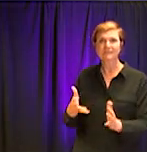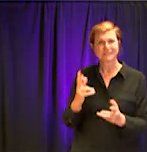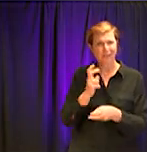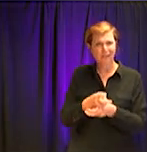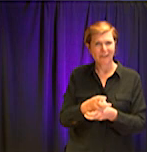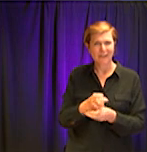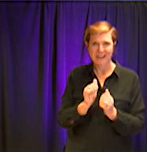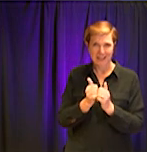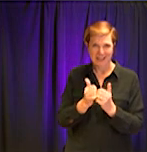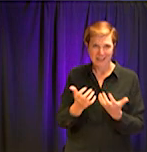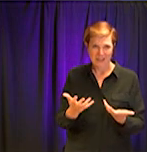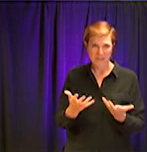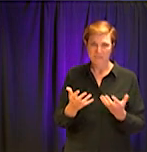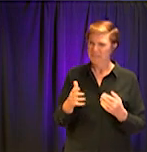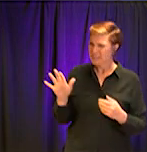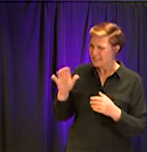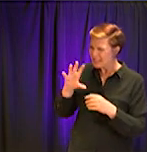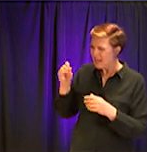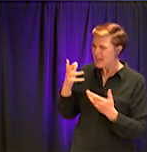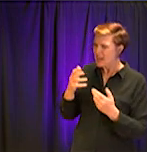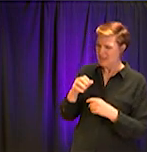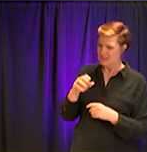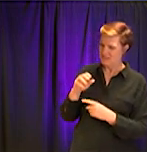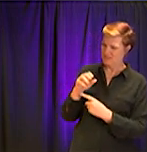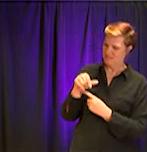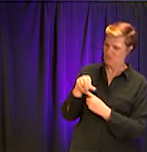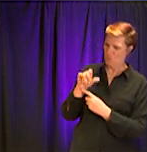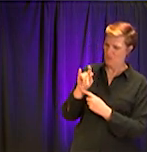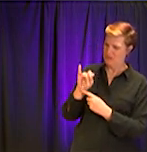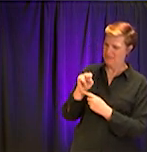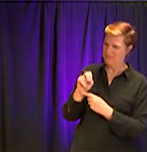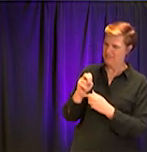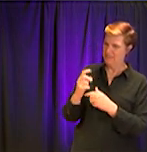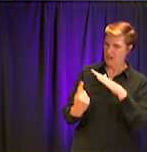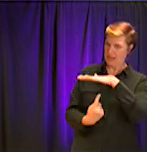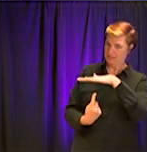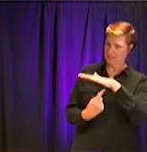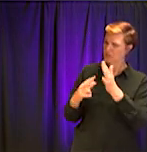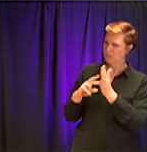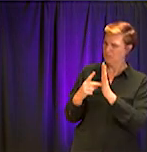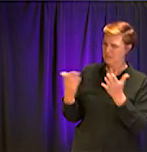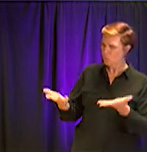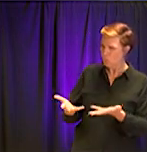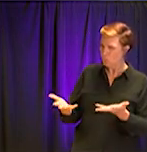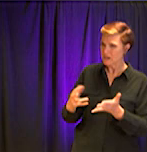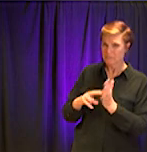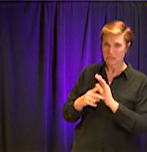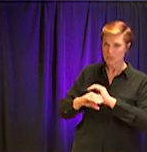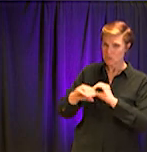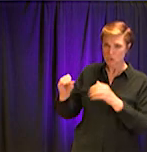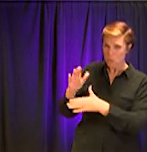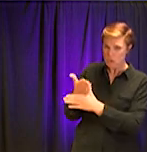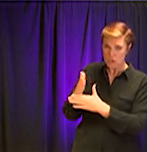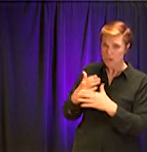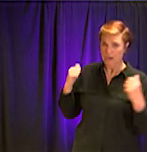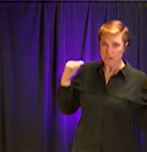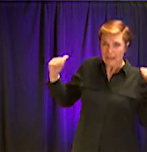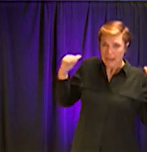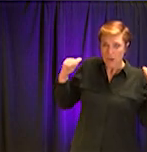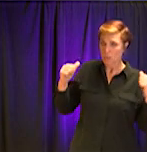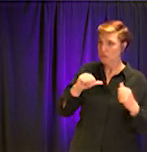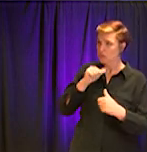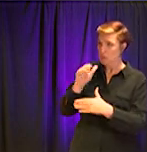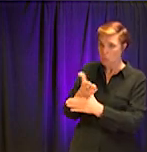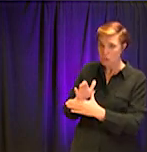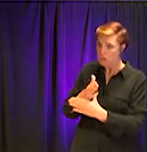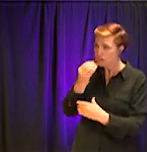about, just to a room, or are we talking about you can't use the same utensils or bath towel, or you can't share other things? How